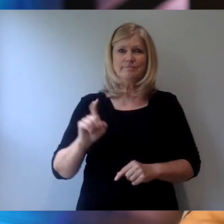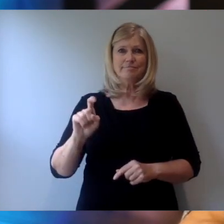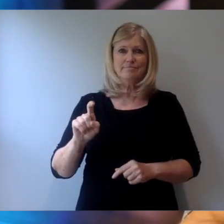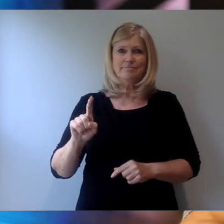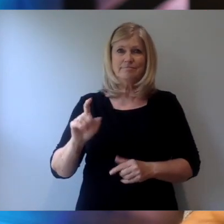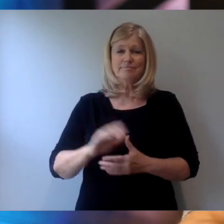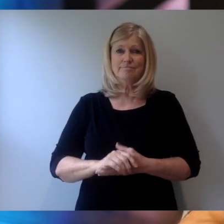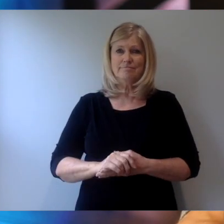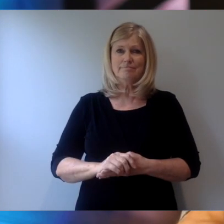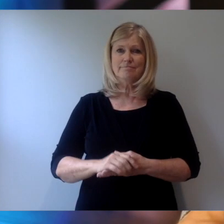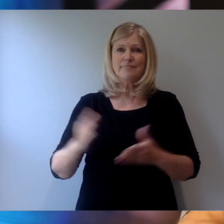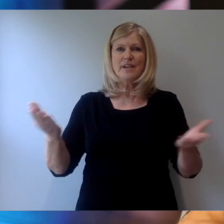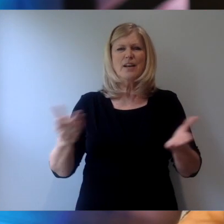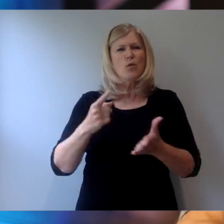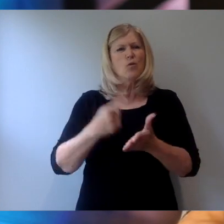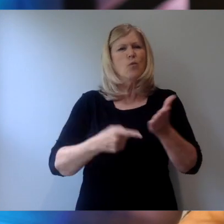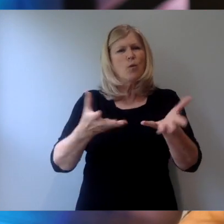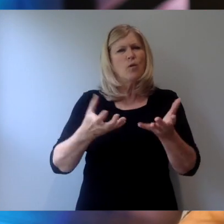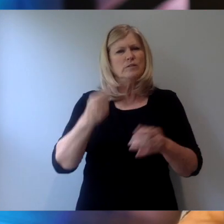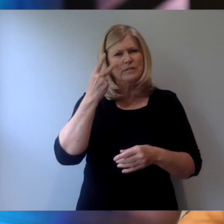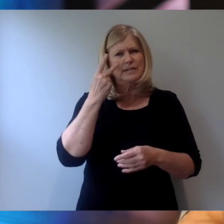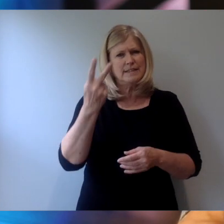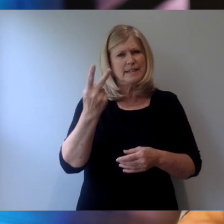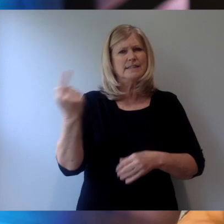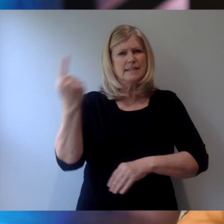Here's what I want you to see today.